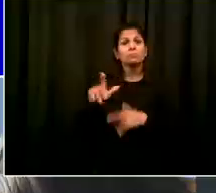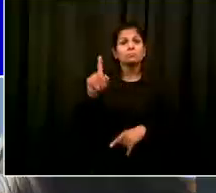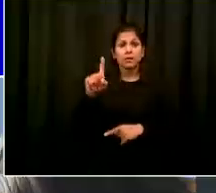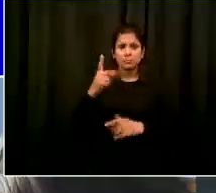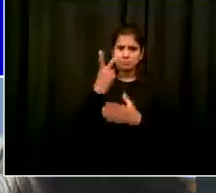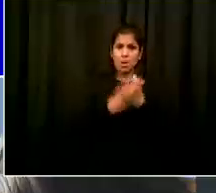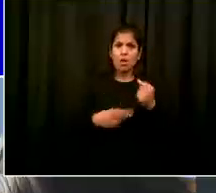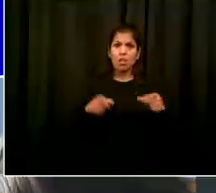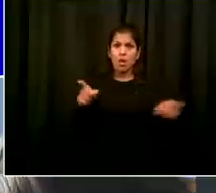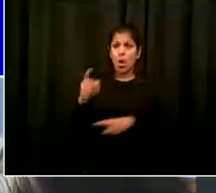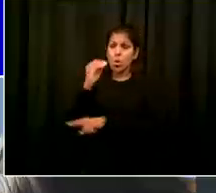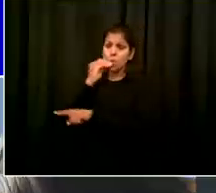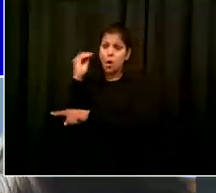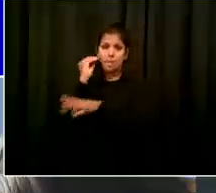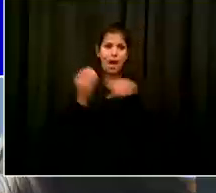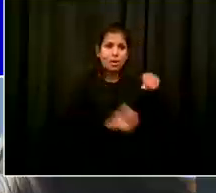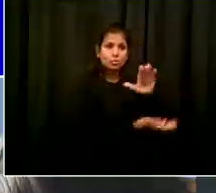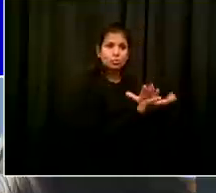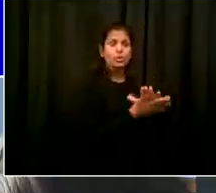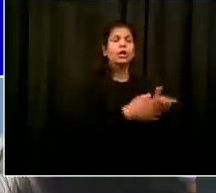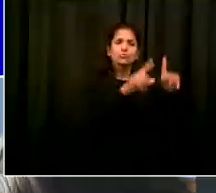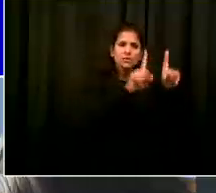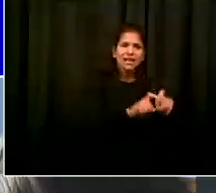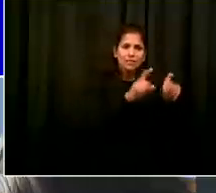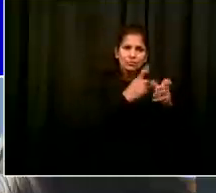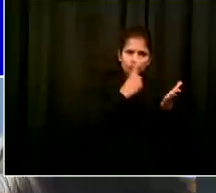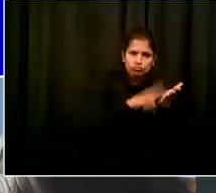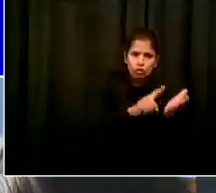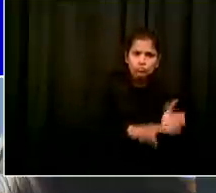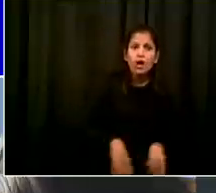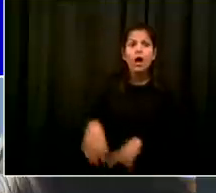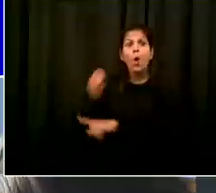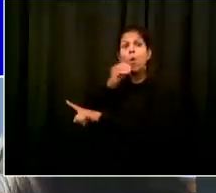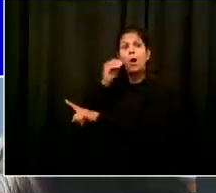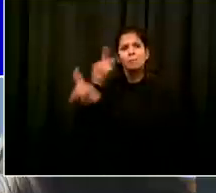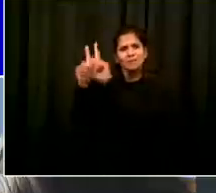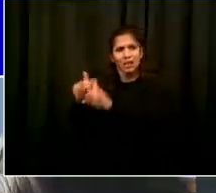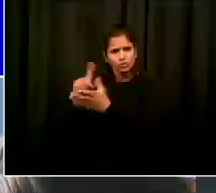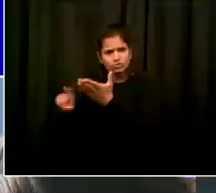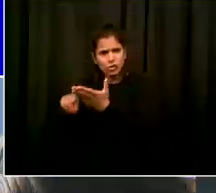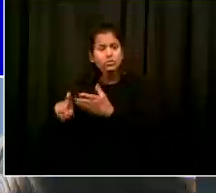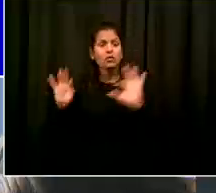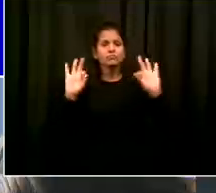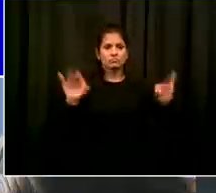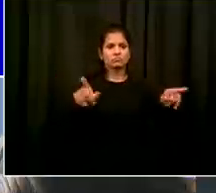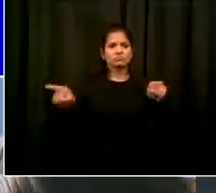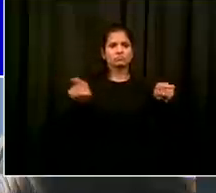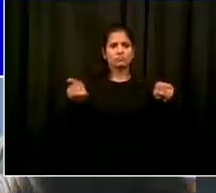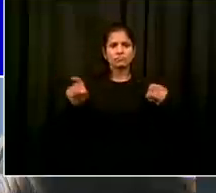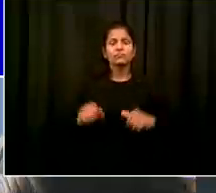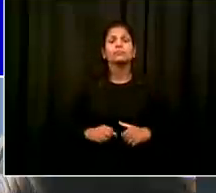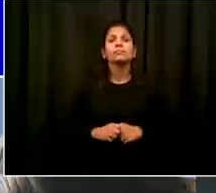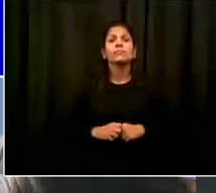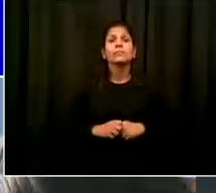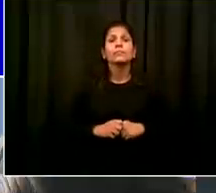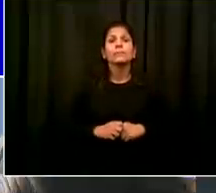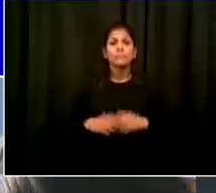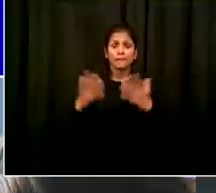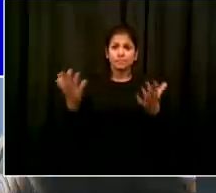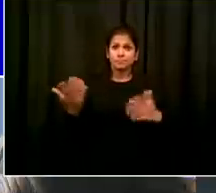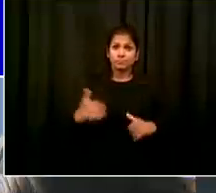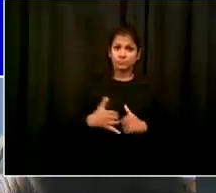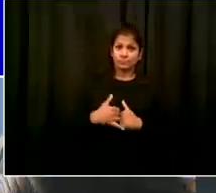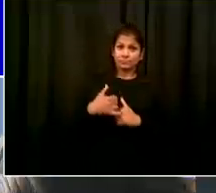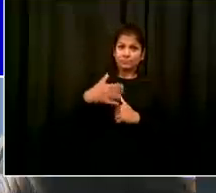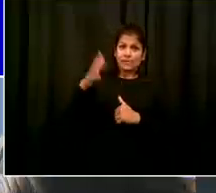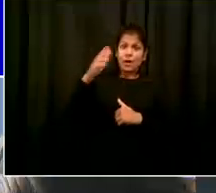at schools making sure kids are screened and checked on obviously any kid has a high temperature we're gonna separate them and get them the